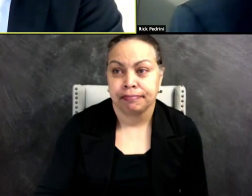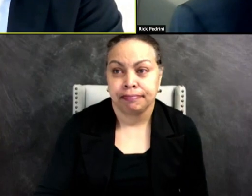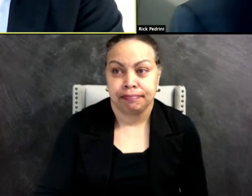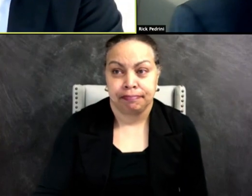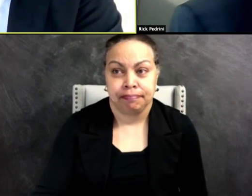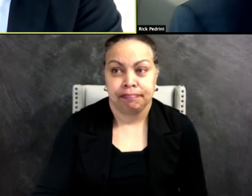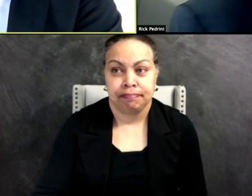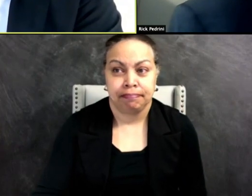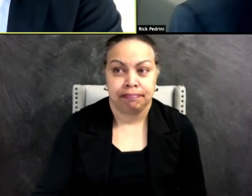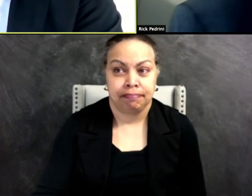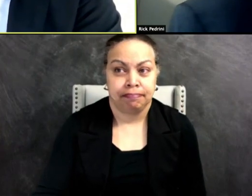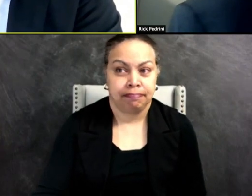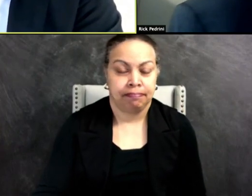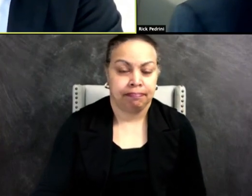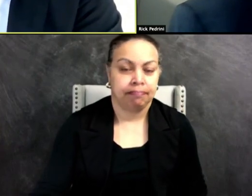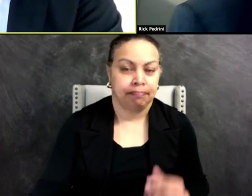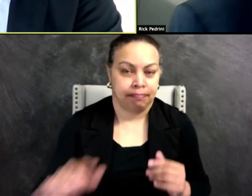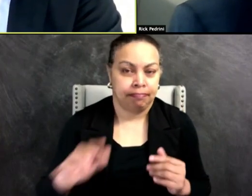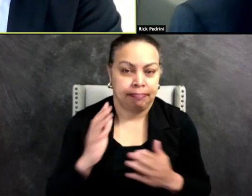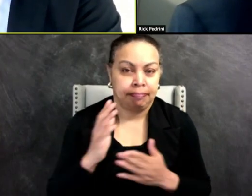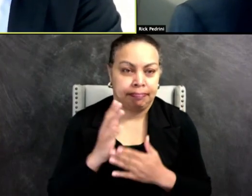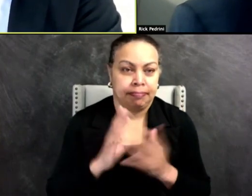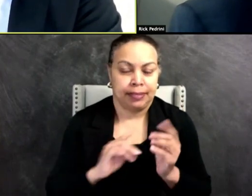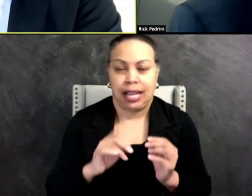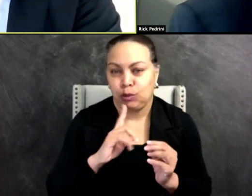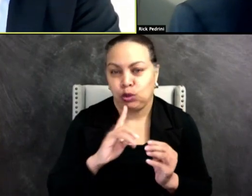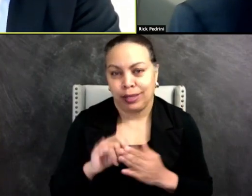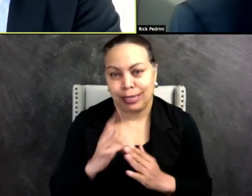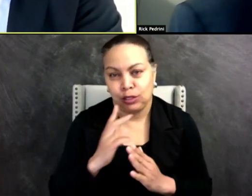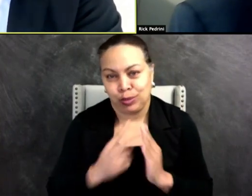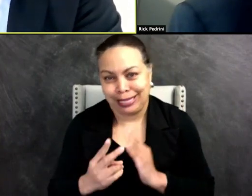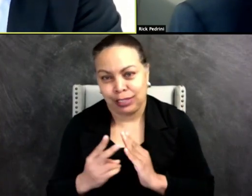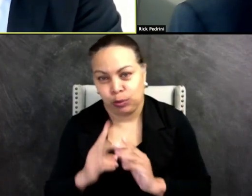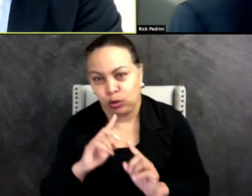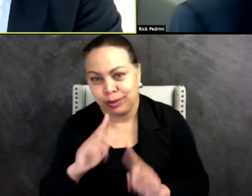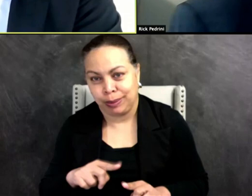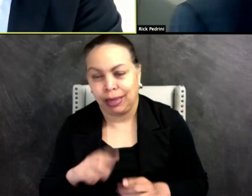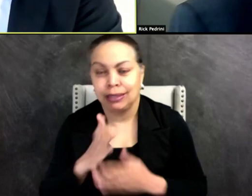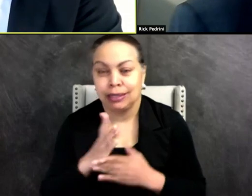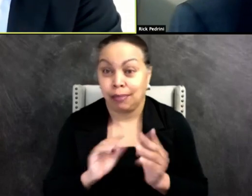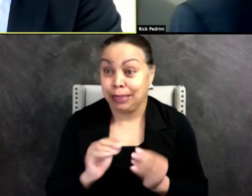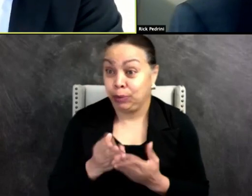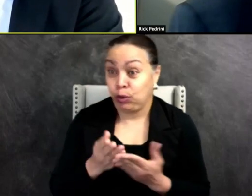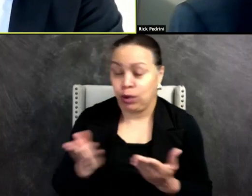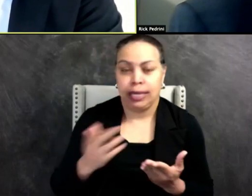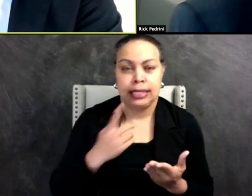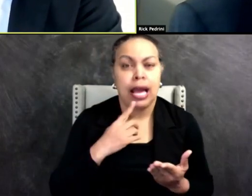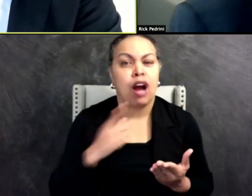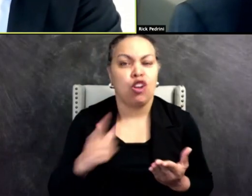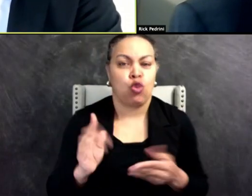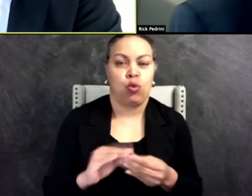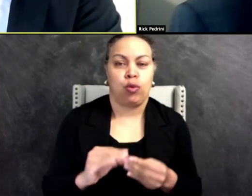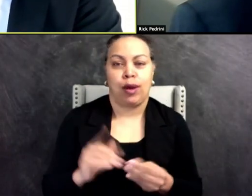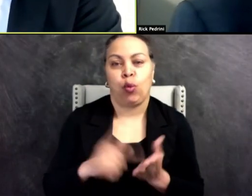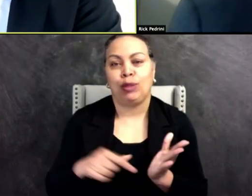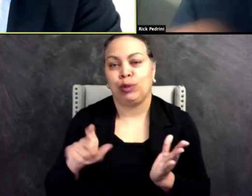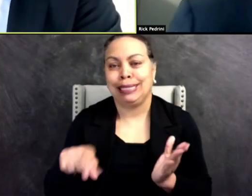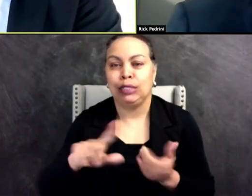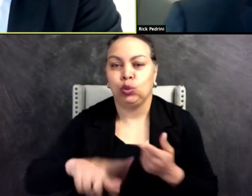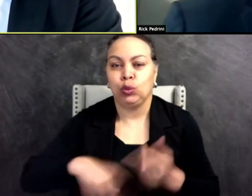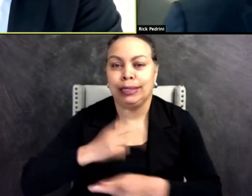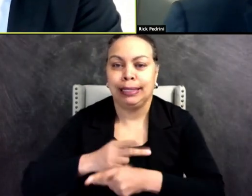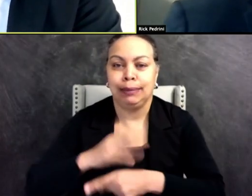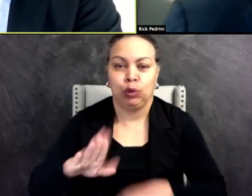uh, Lieutenant Pedrini, sure, uh, cause this is predictable that are on the line right now wondering, is he just saying what he needs to say to keep his job?